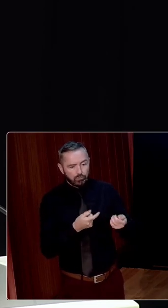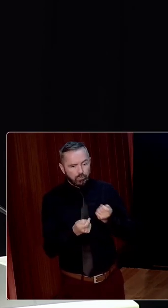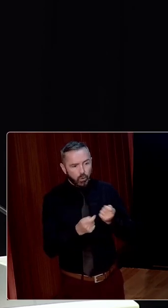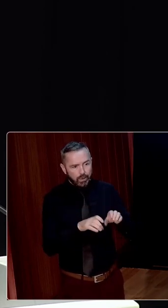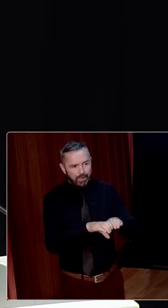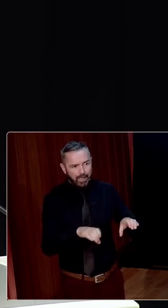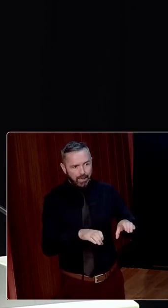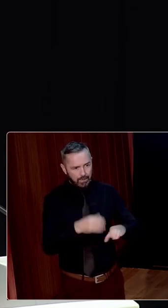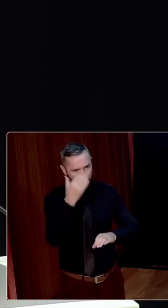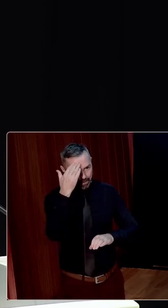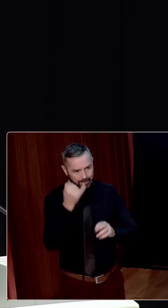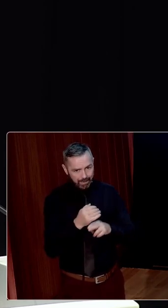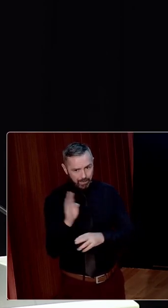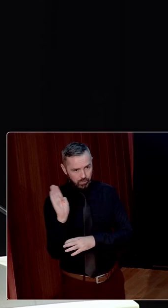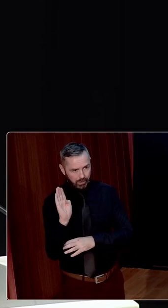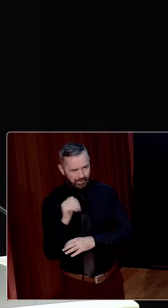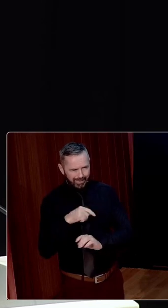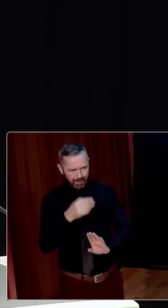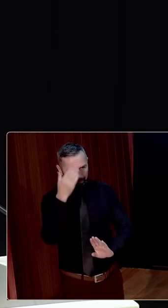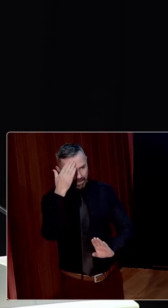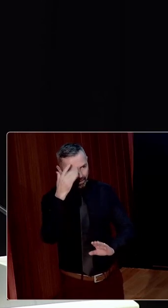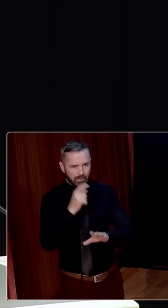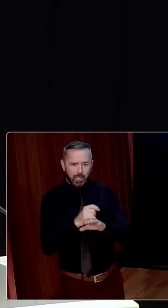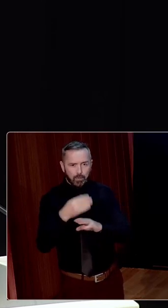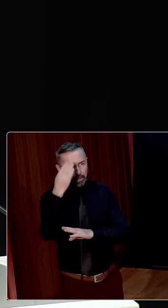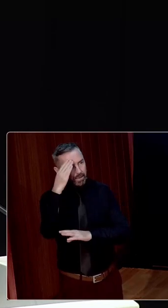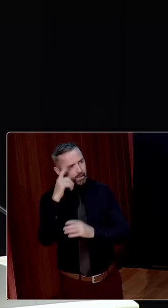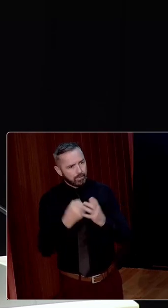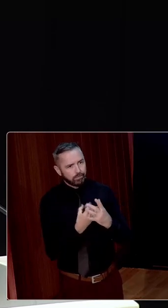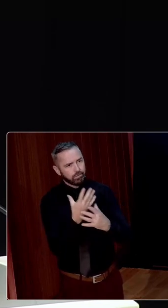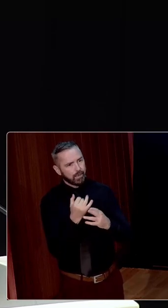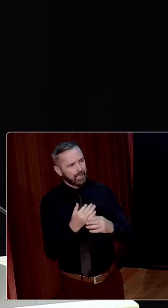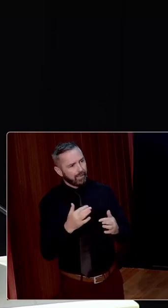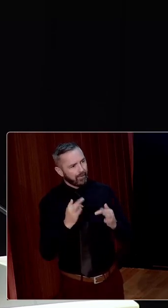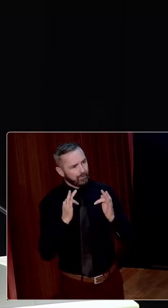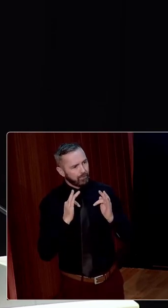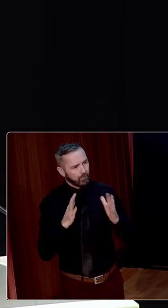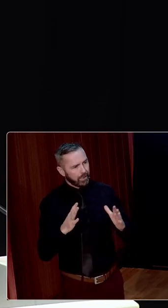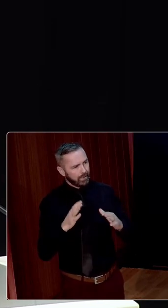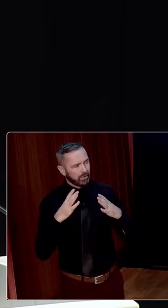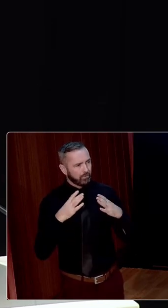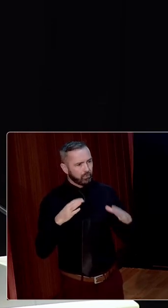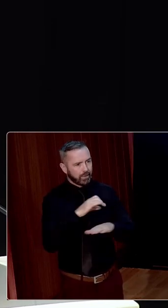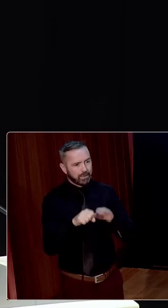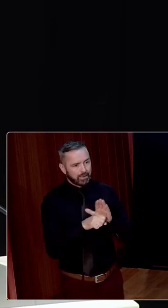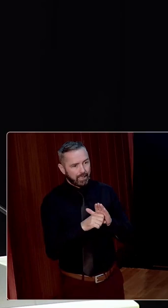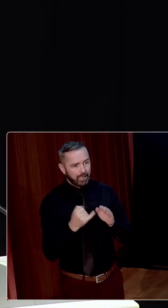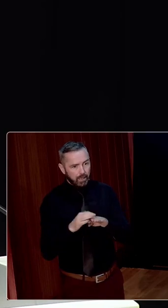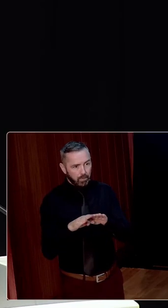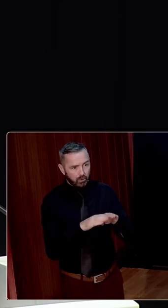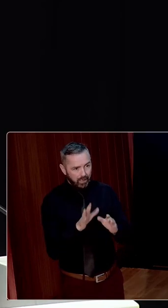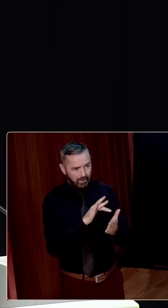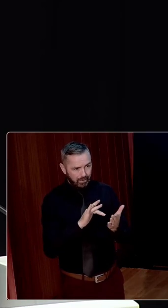in Britain. I think this understanding this mentality, the sort of a mentality that's emerging in the free state in bureaucratic centres in the 20s and